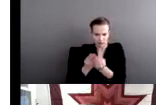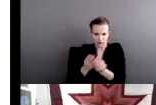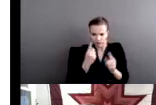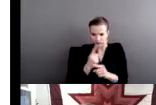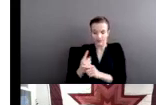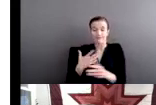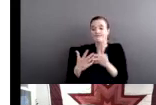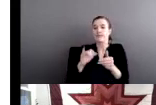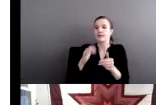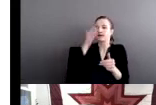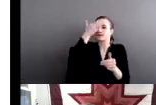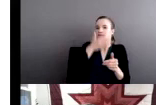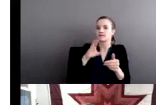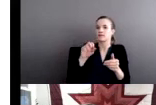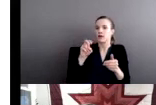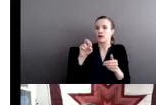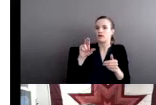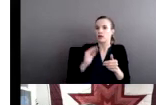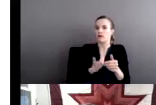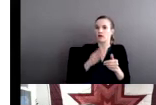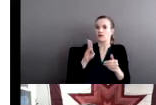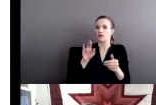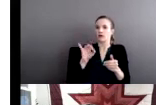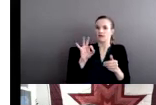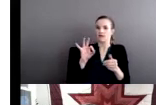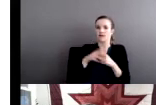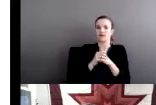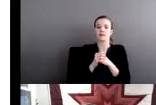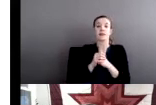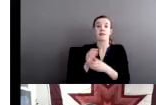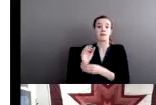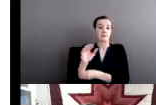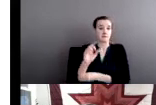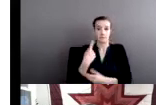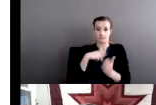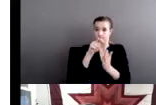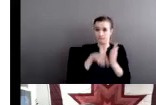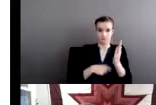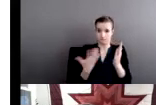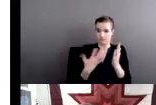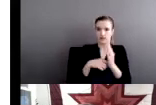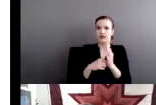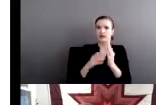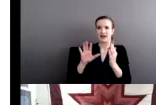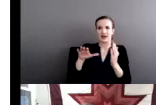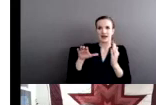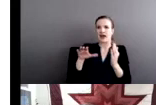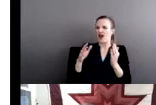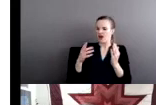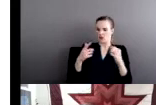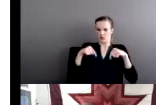cover of that brief. And what we said in our brief is, we already lost criminal jurisdiction